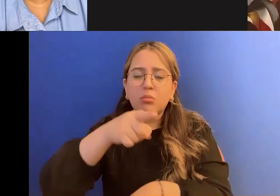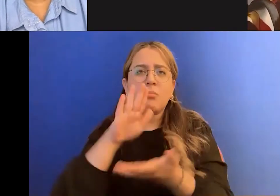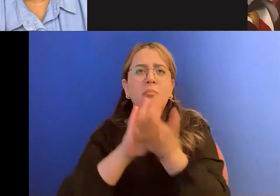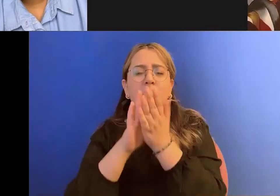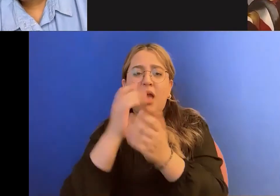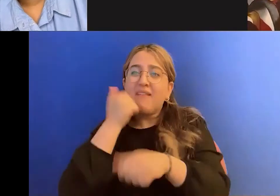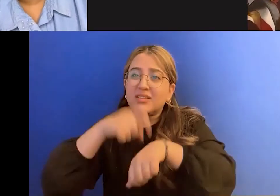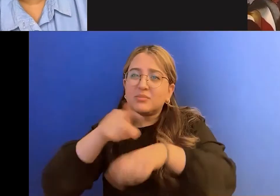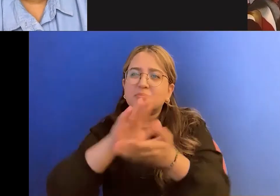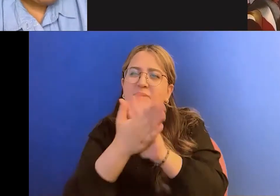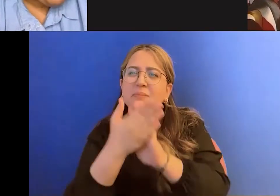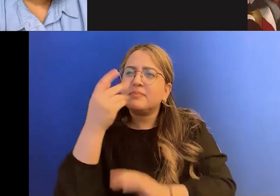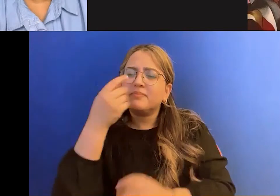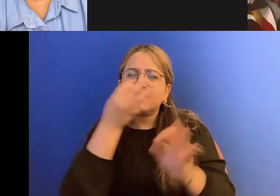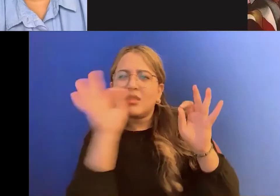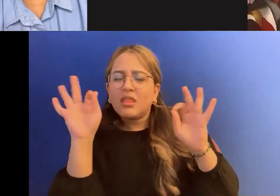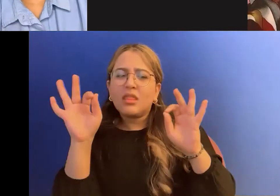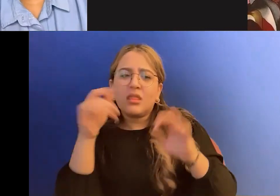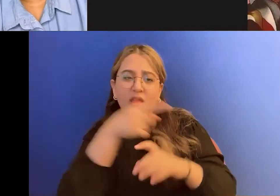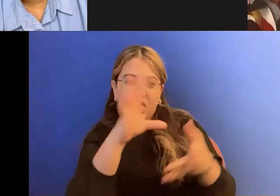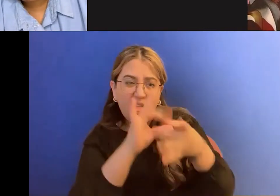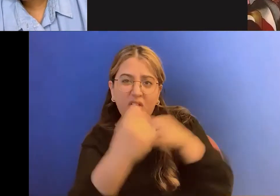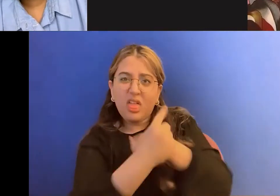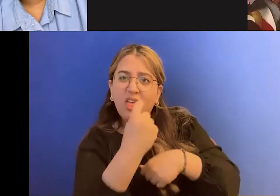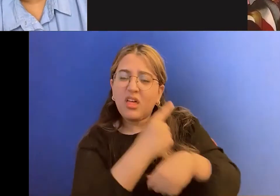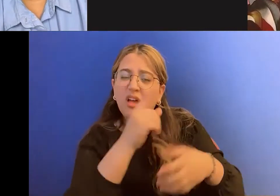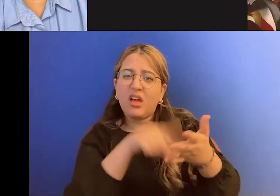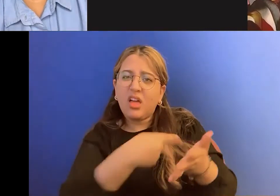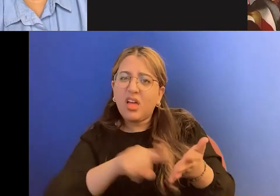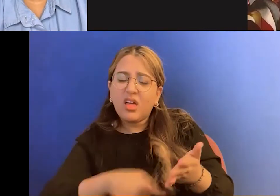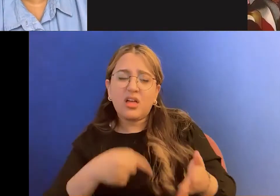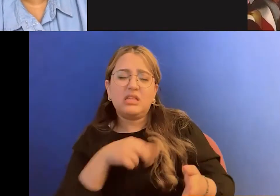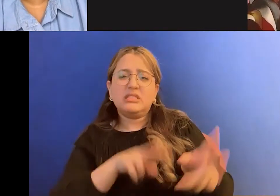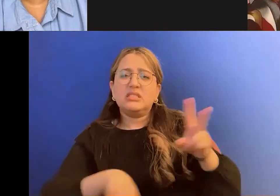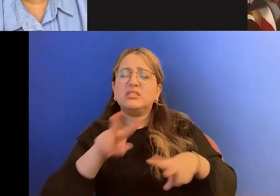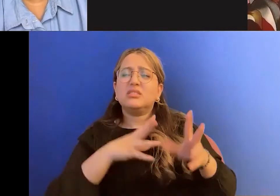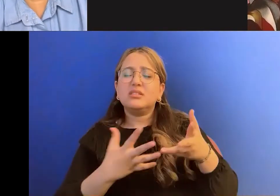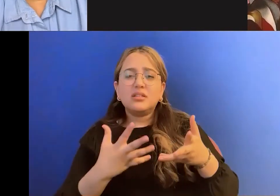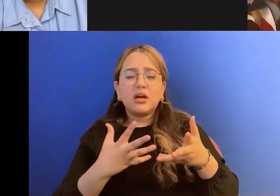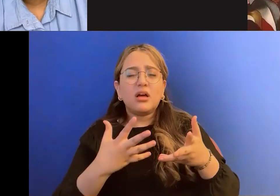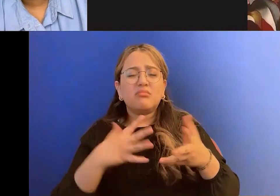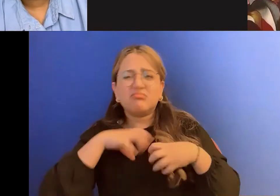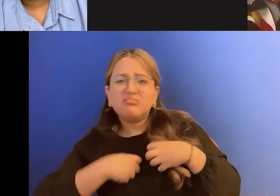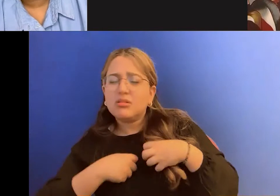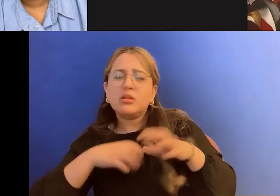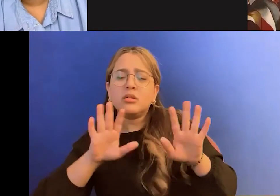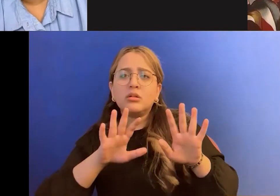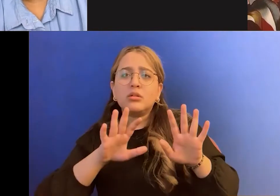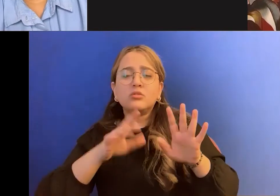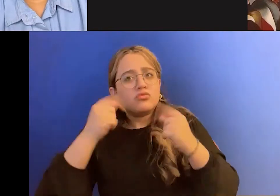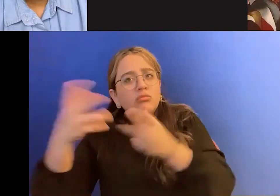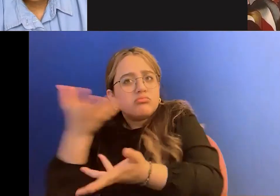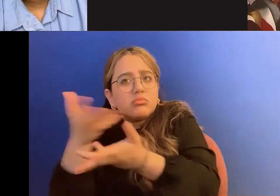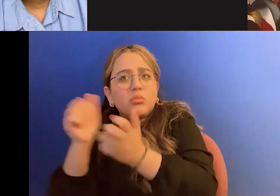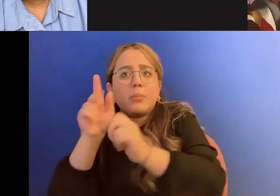say bogged down by trolls or interactions with people, just remember that, you know, there is a community out here